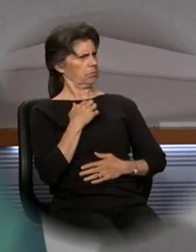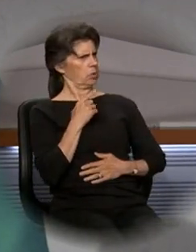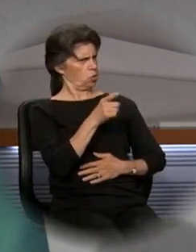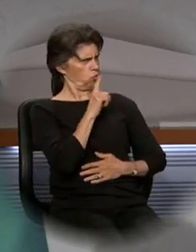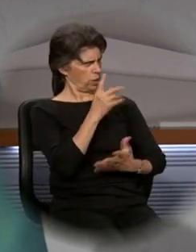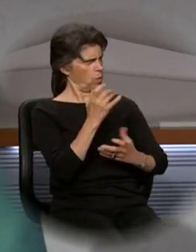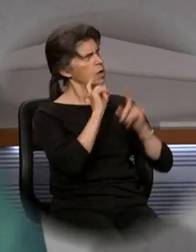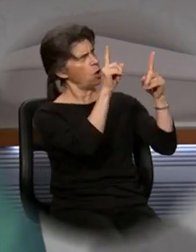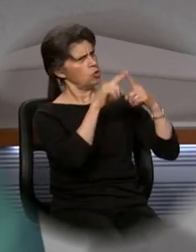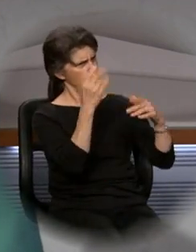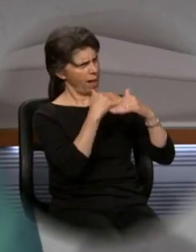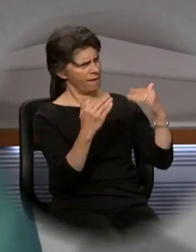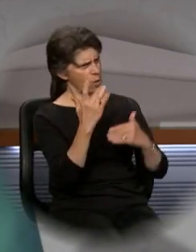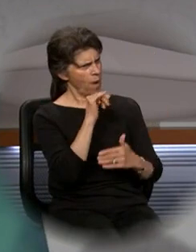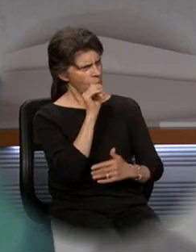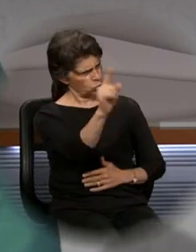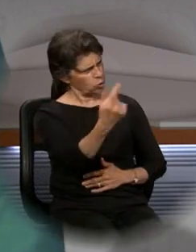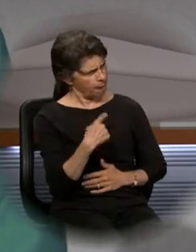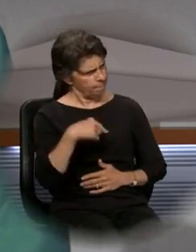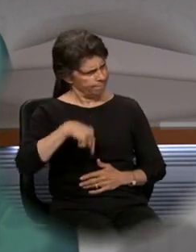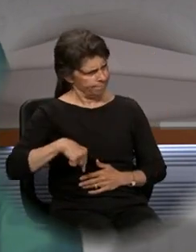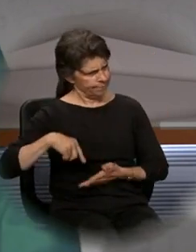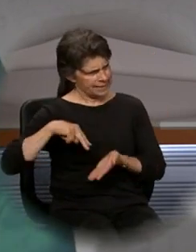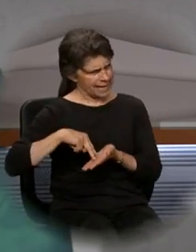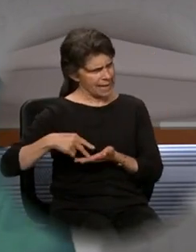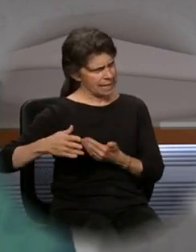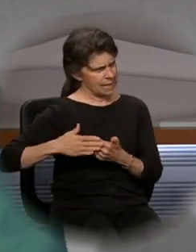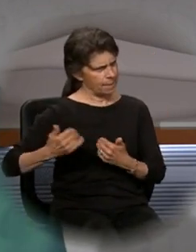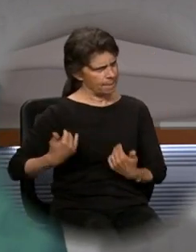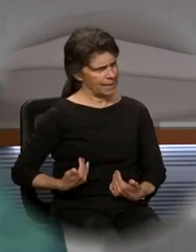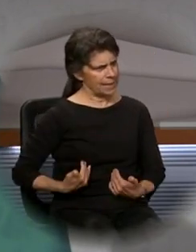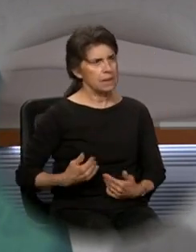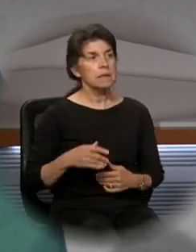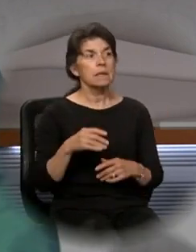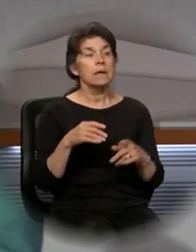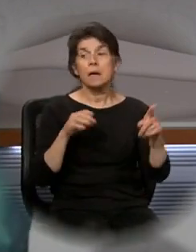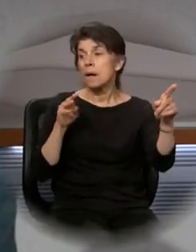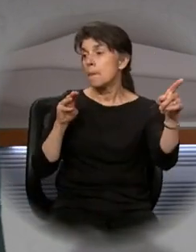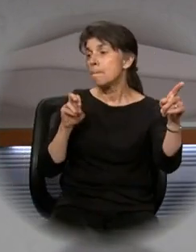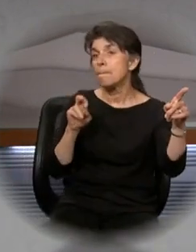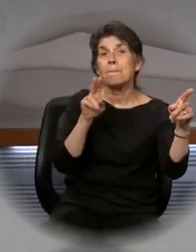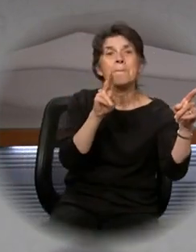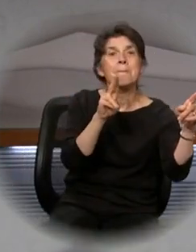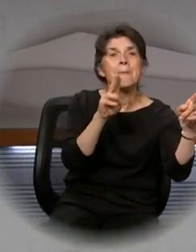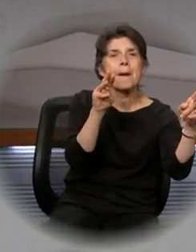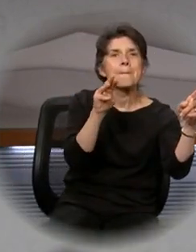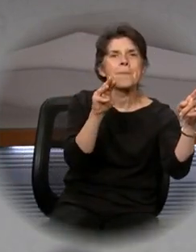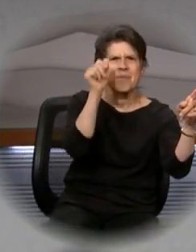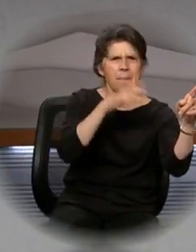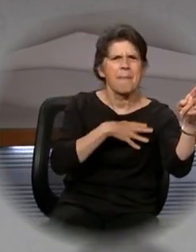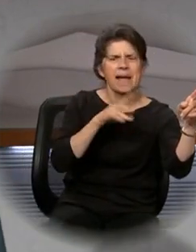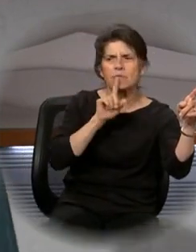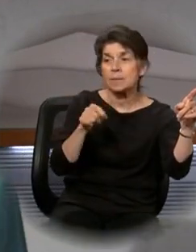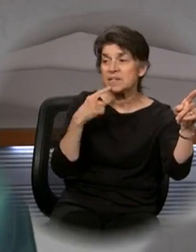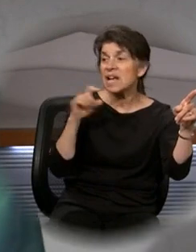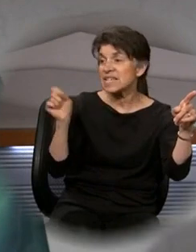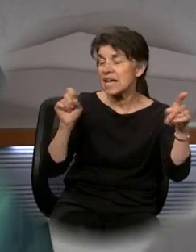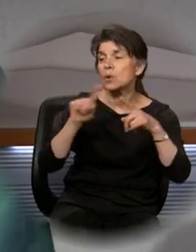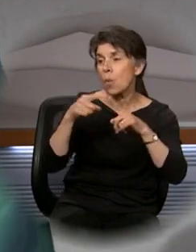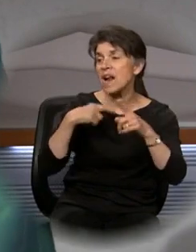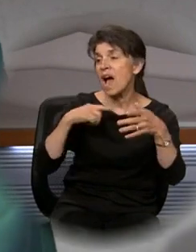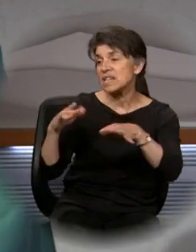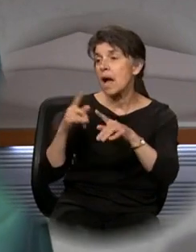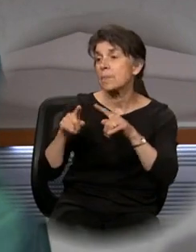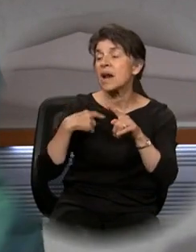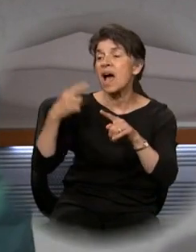you really want to go to heaven? Why won't you come here? And Murphy responded, Oh, yes, but when I die, but I thought that